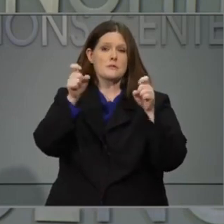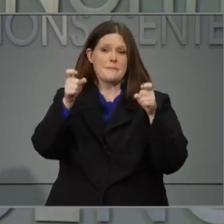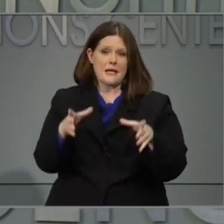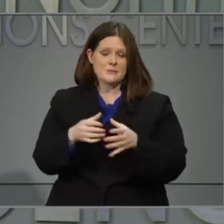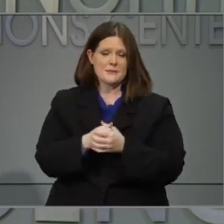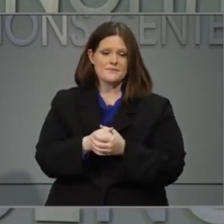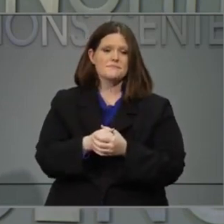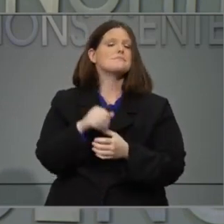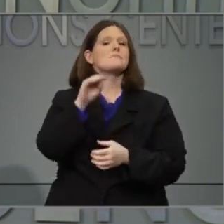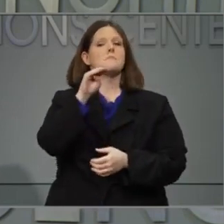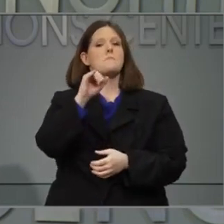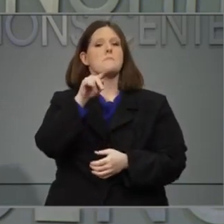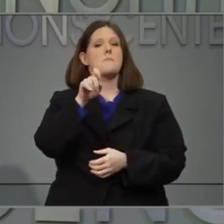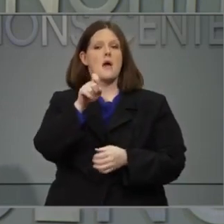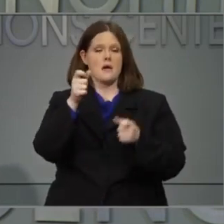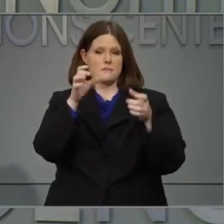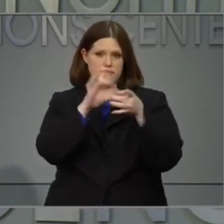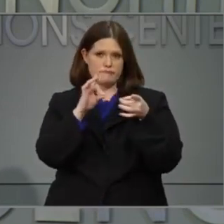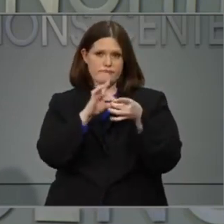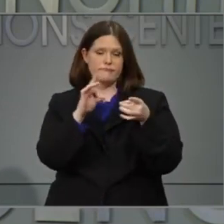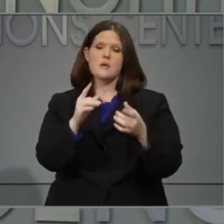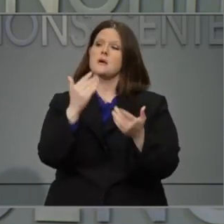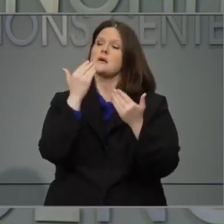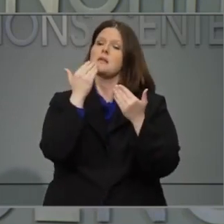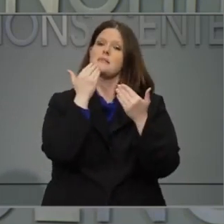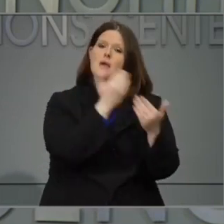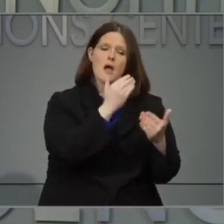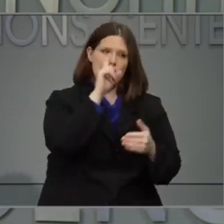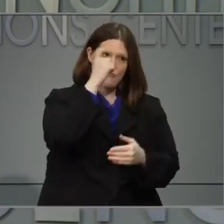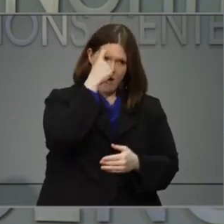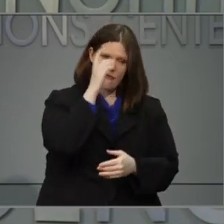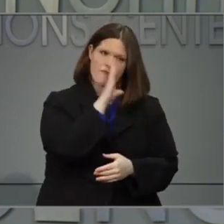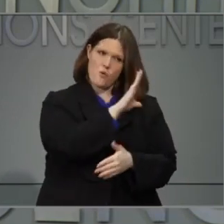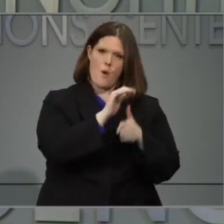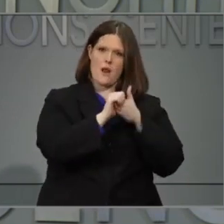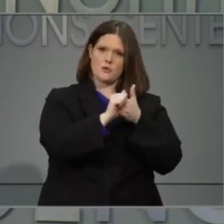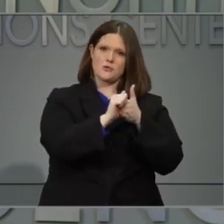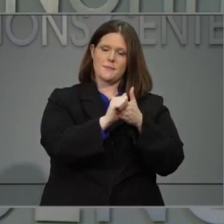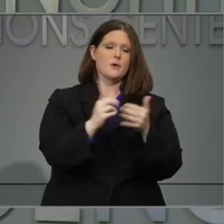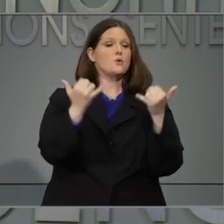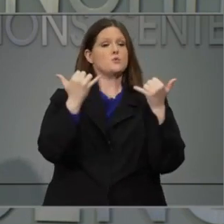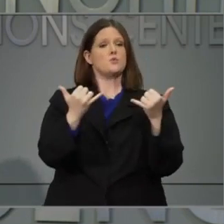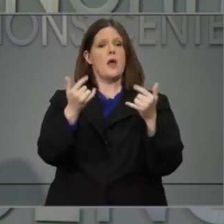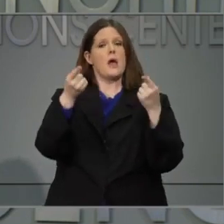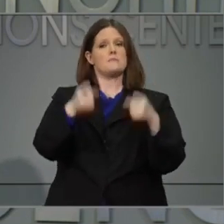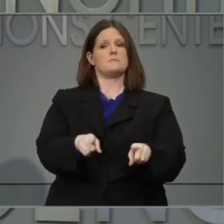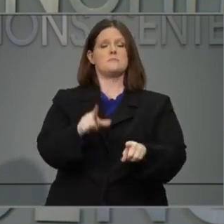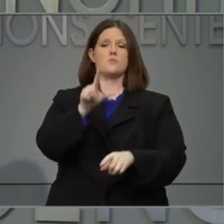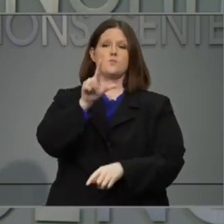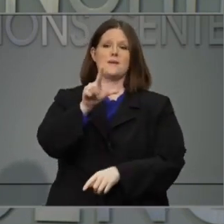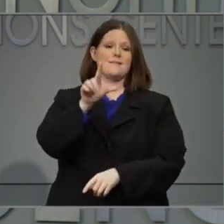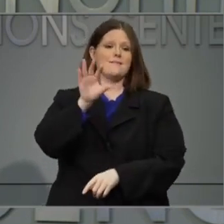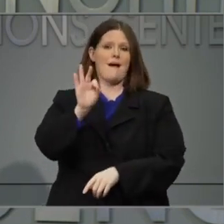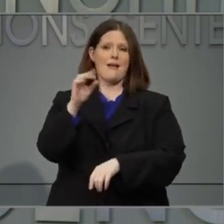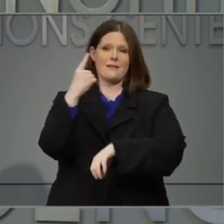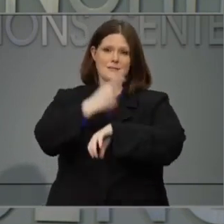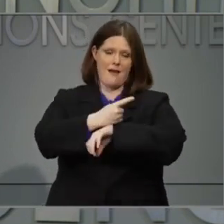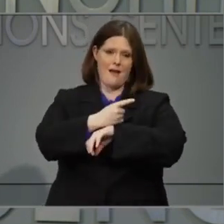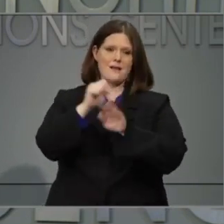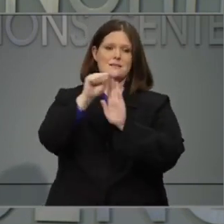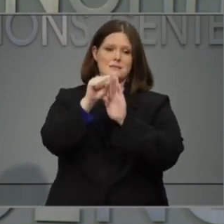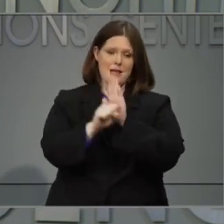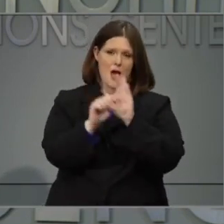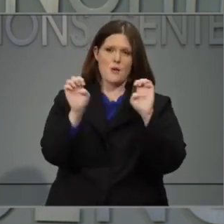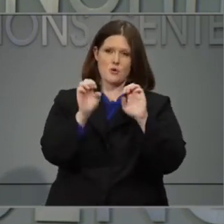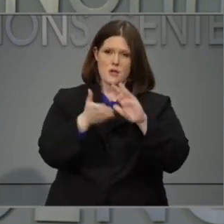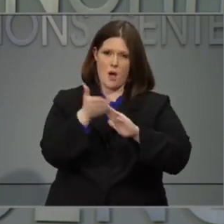Thank you, Governor, and thank you for your leadership. Today is day 29 of the State Emergency Operations Center activation for the